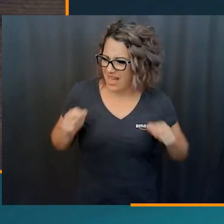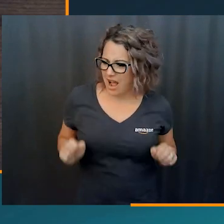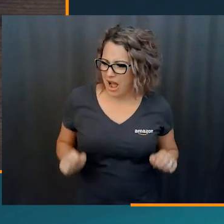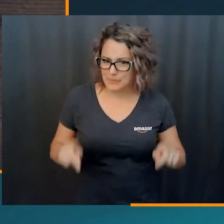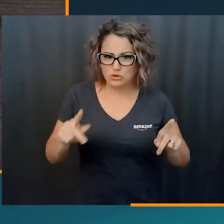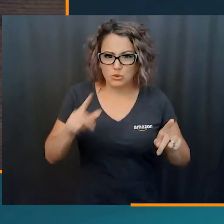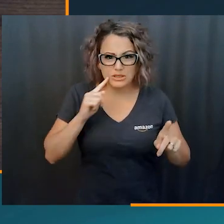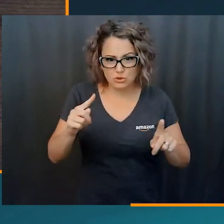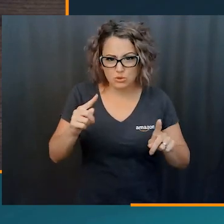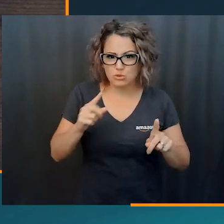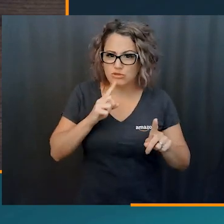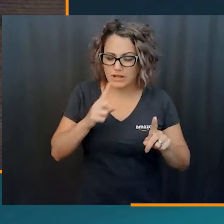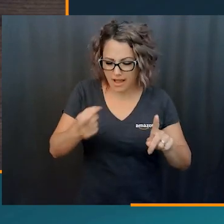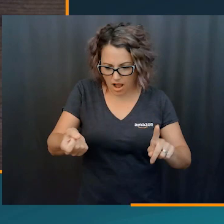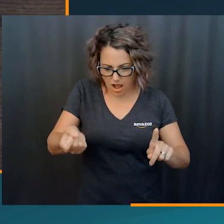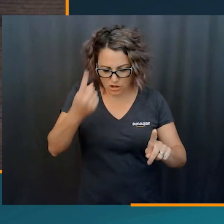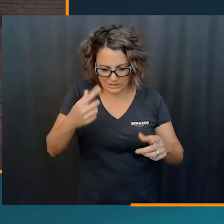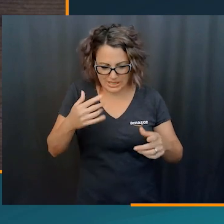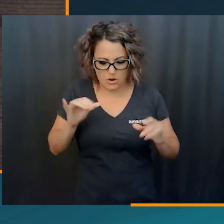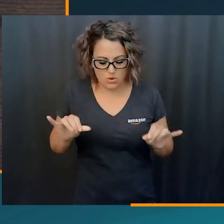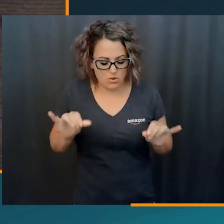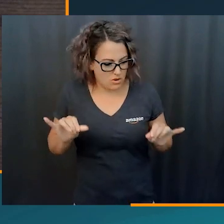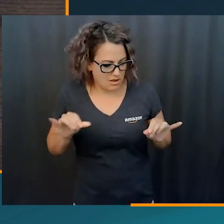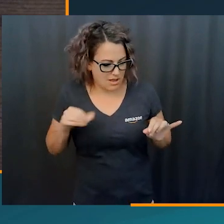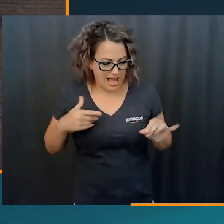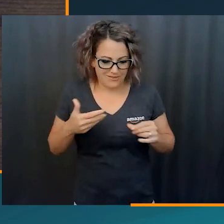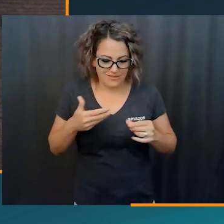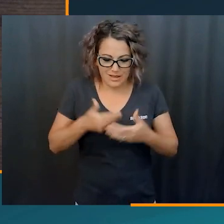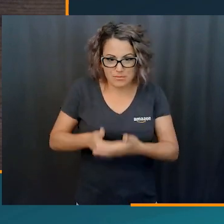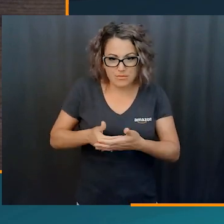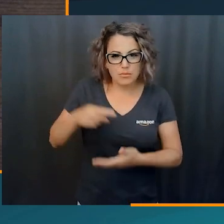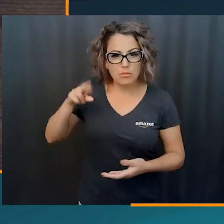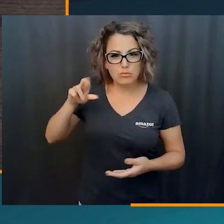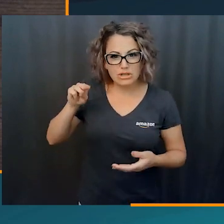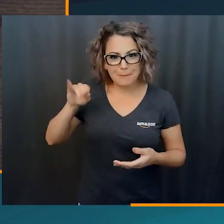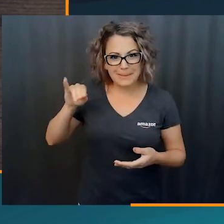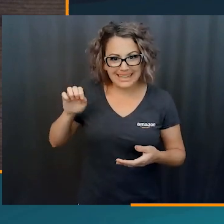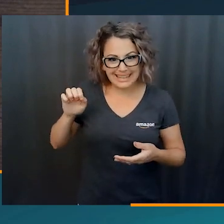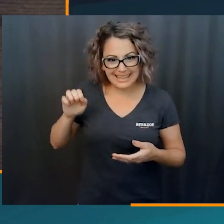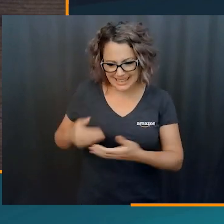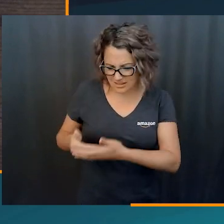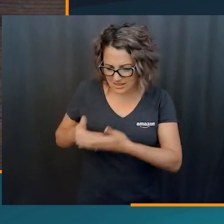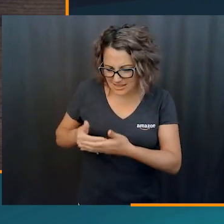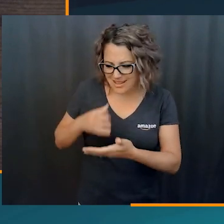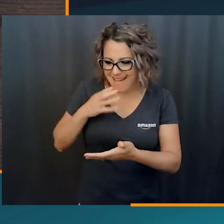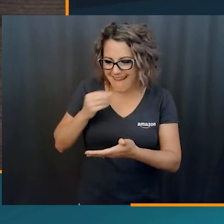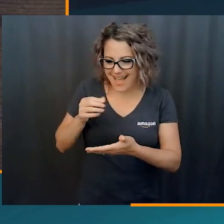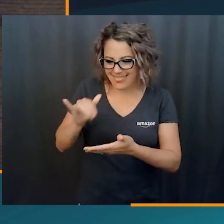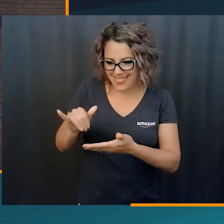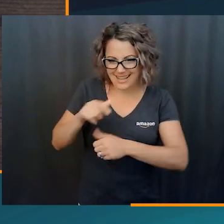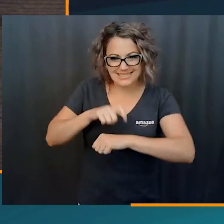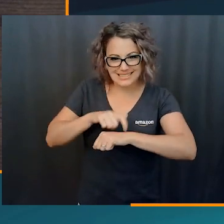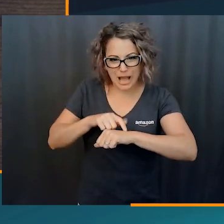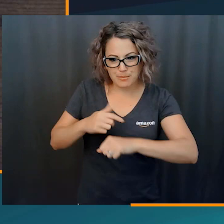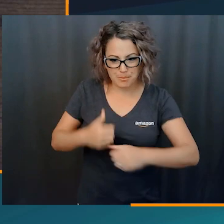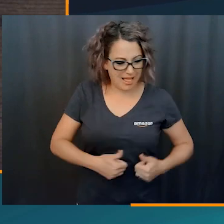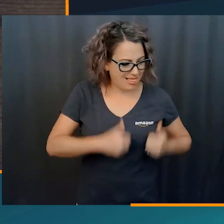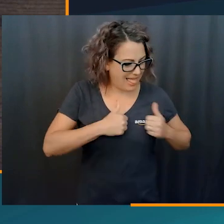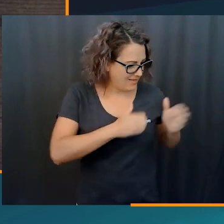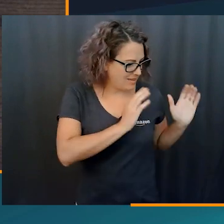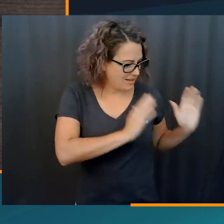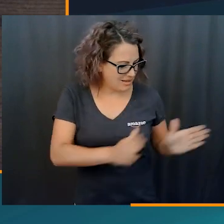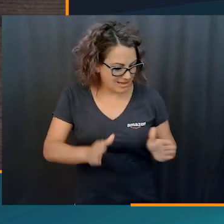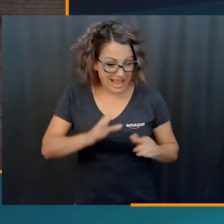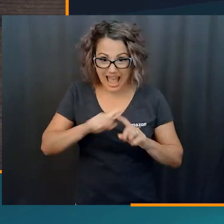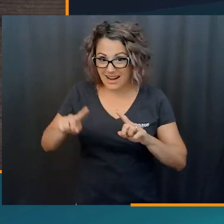preemie. So being able to have that time to just kind of like decompress and understand what that means to have, um, uh, have a preemie, um,